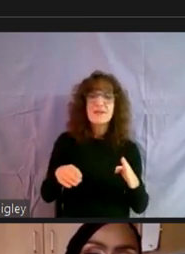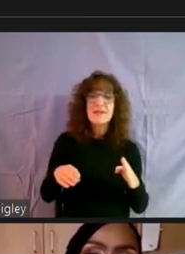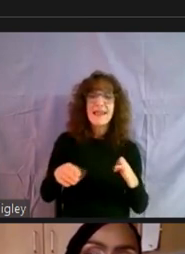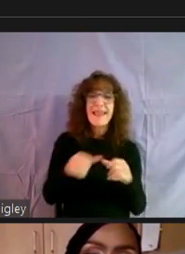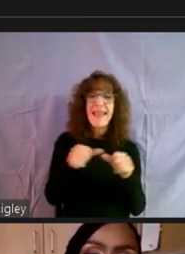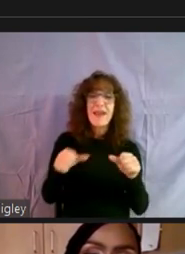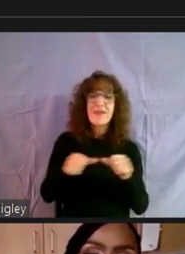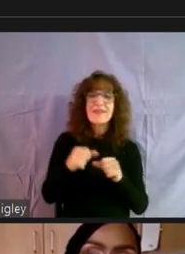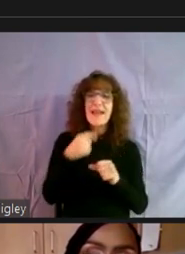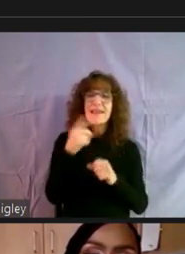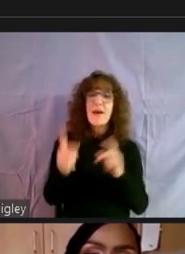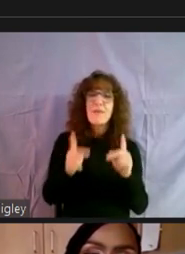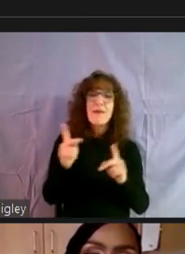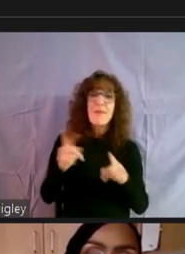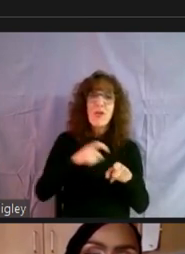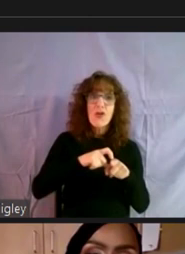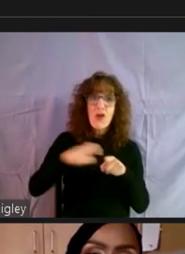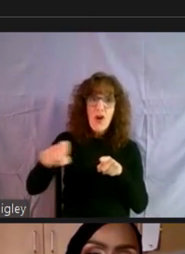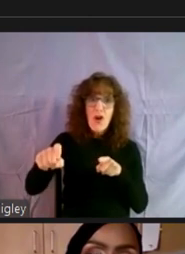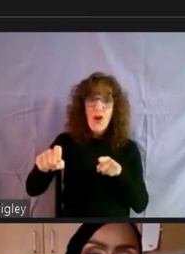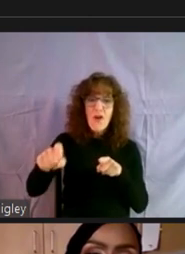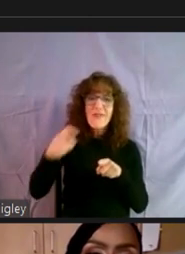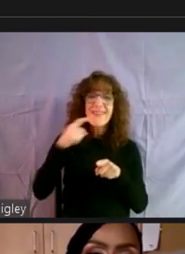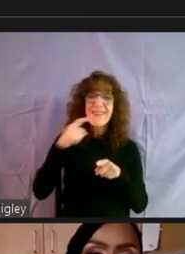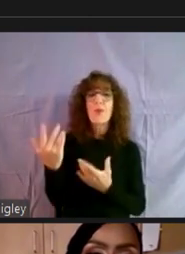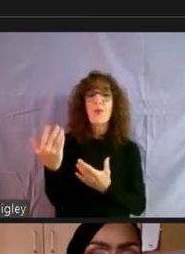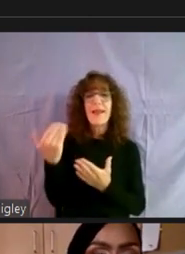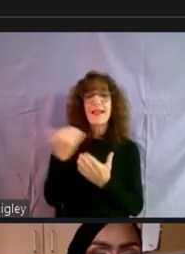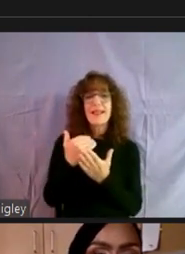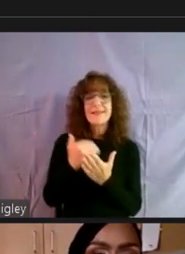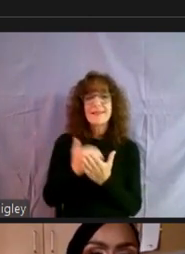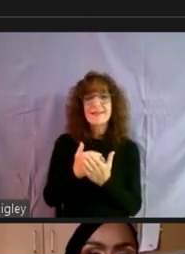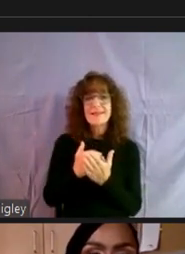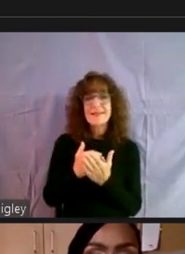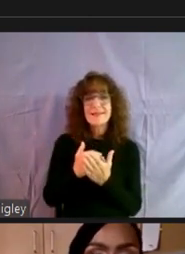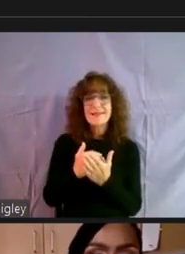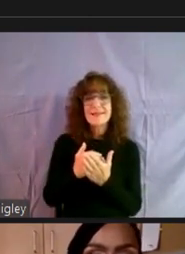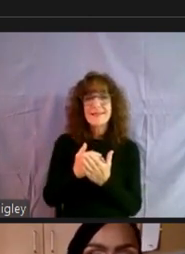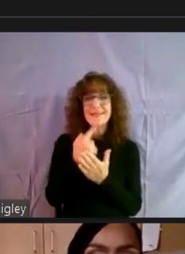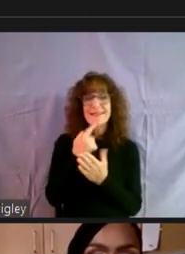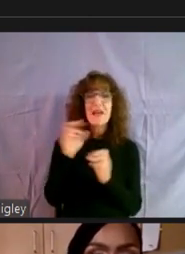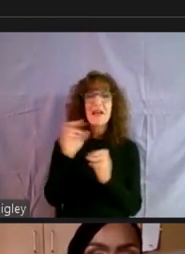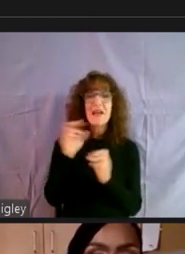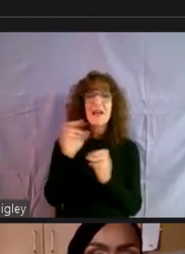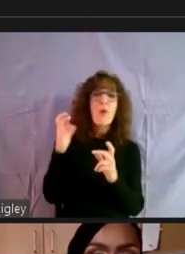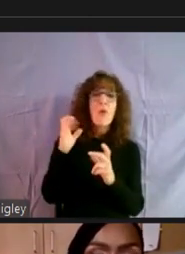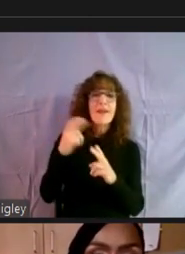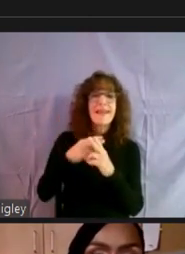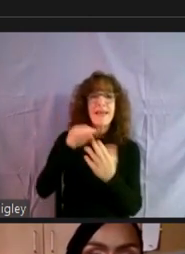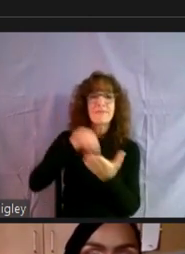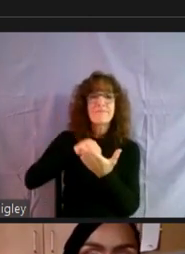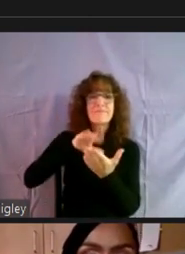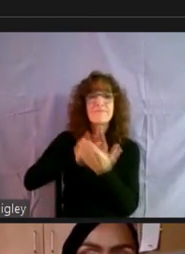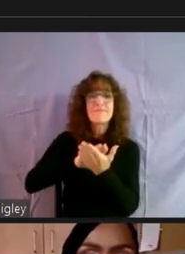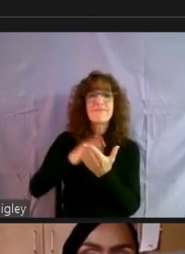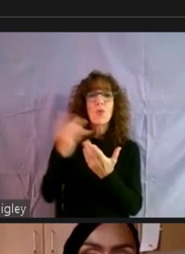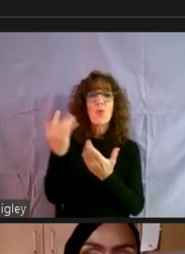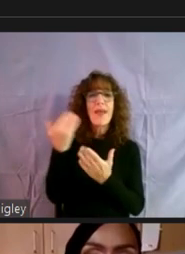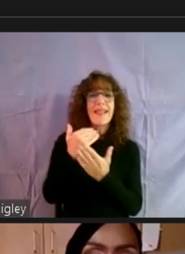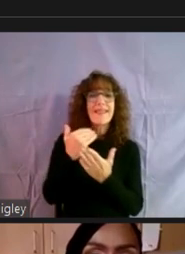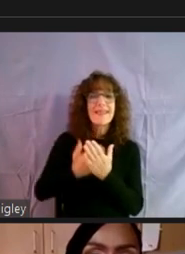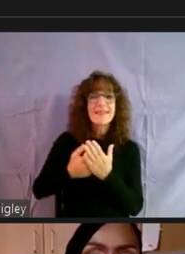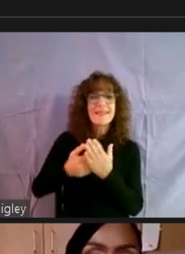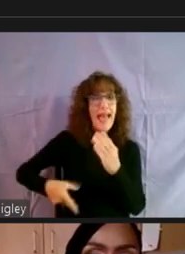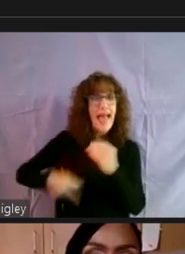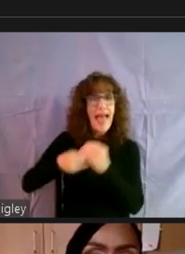tell everybody, if you call them and they say, there's a waiting list, tell them that's okay. We want to get on, get on the waiting list because no